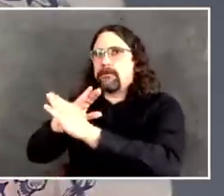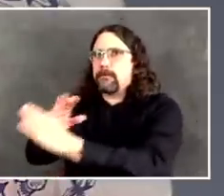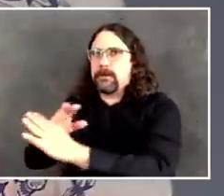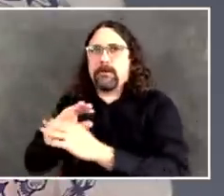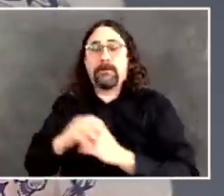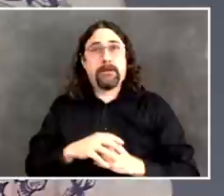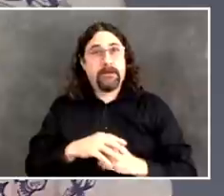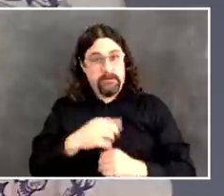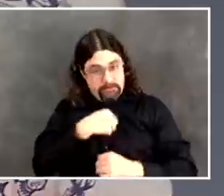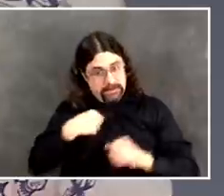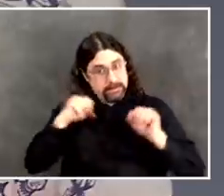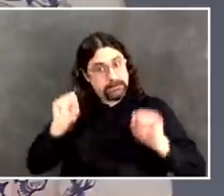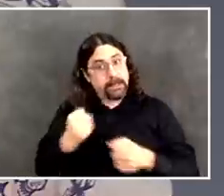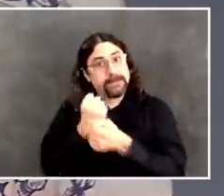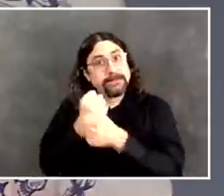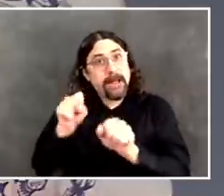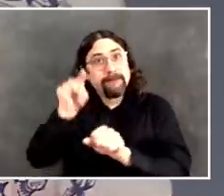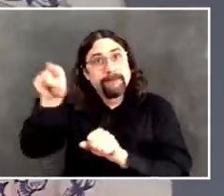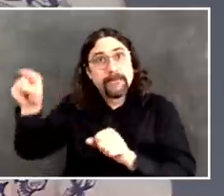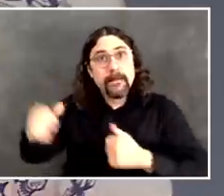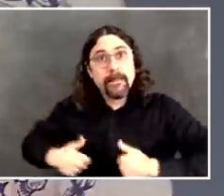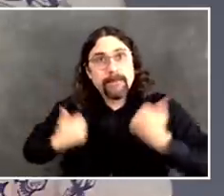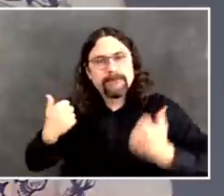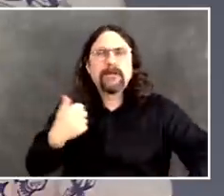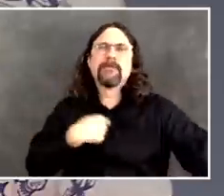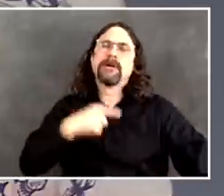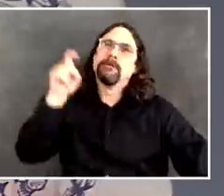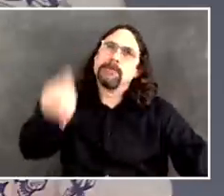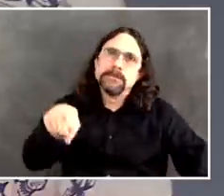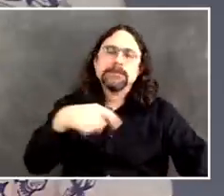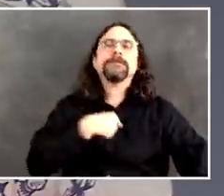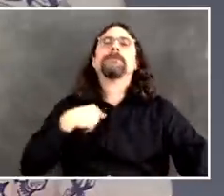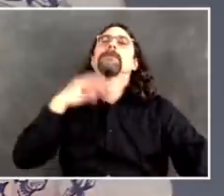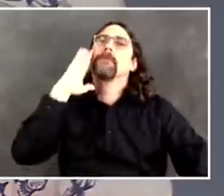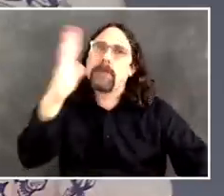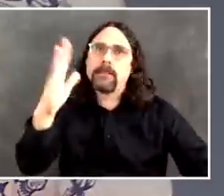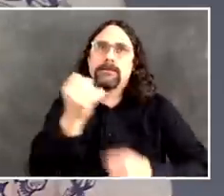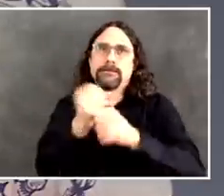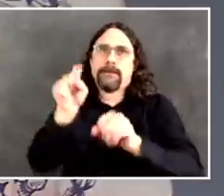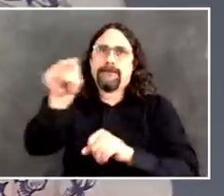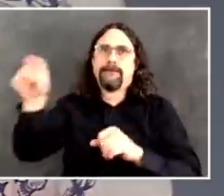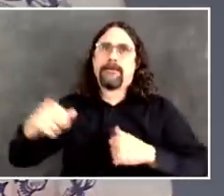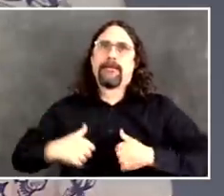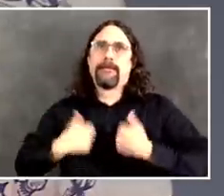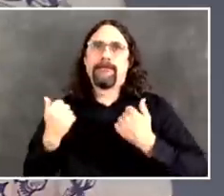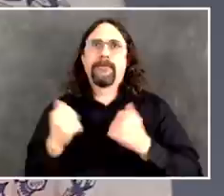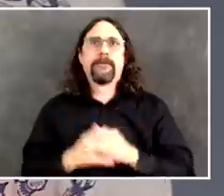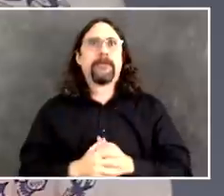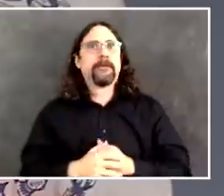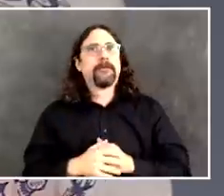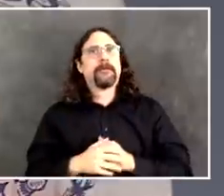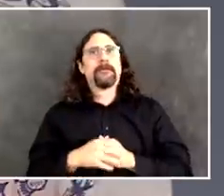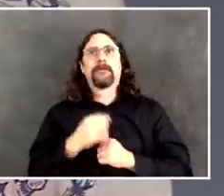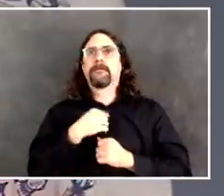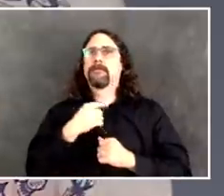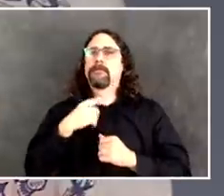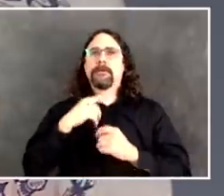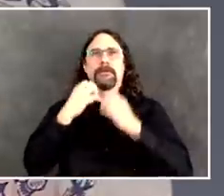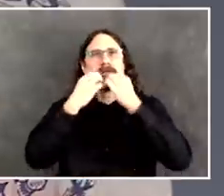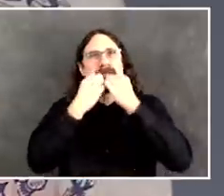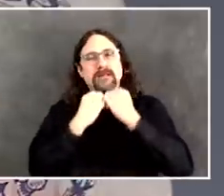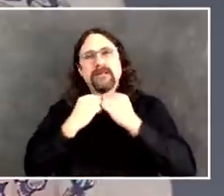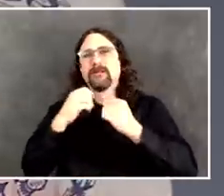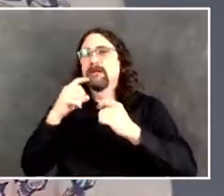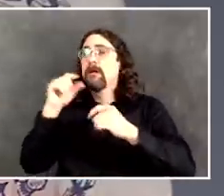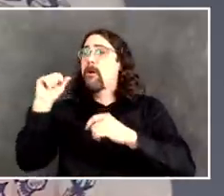I think this is a time where everyone's got to find a way to help in every way we can, till we can beat this back. In